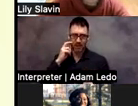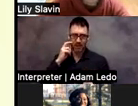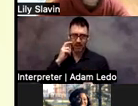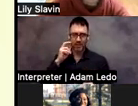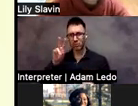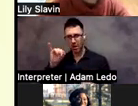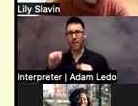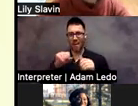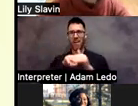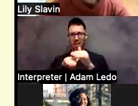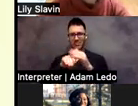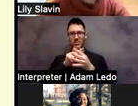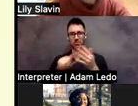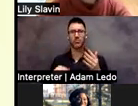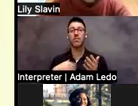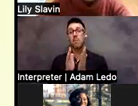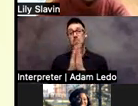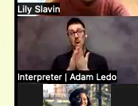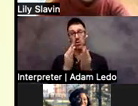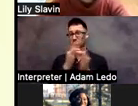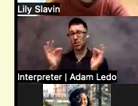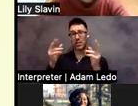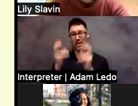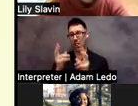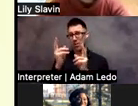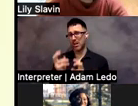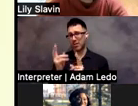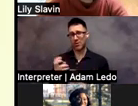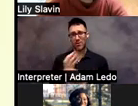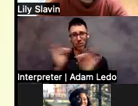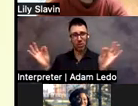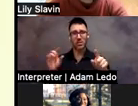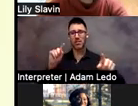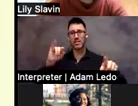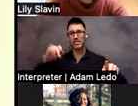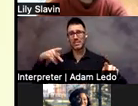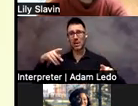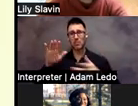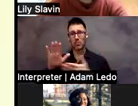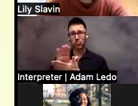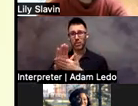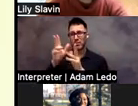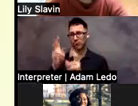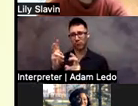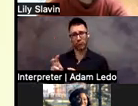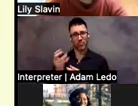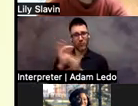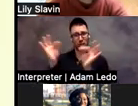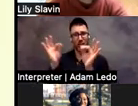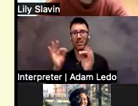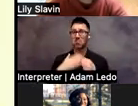books of free downloads, all of these tip sheets that are free to you. And please share these with your